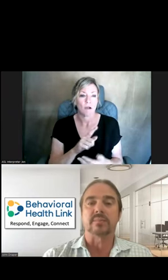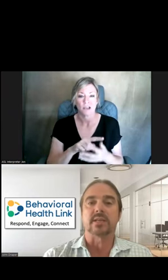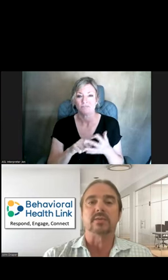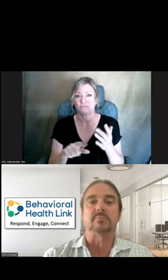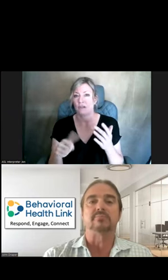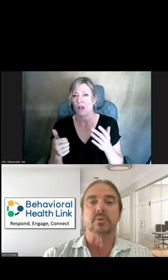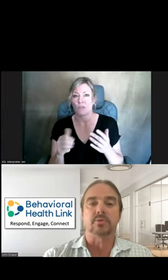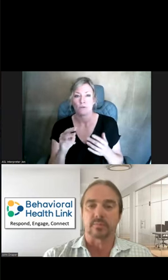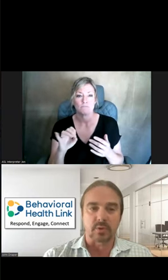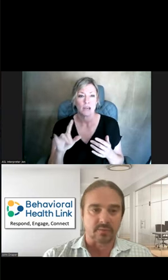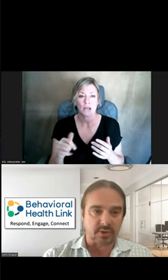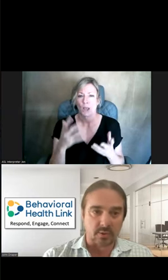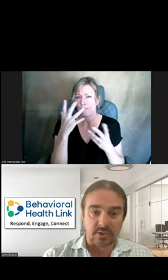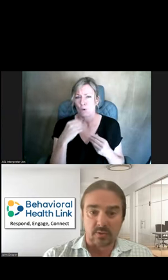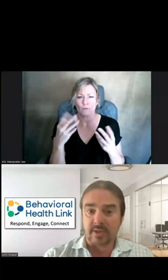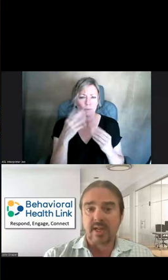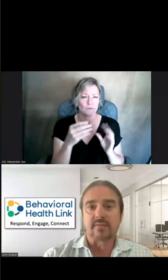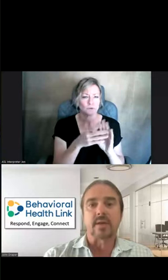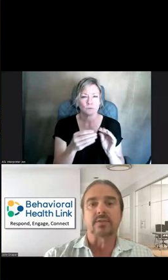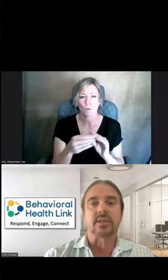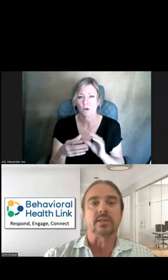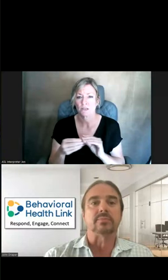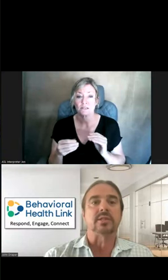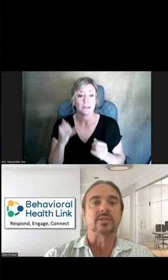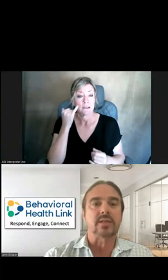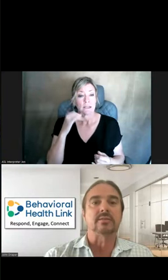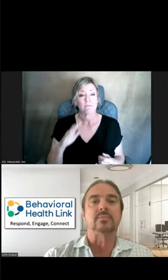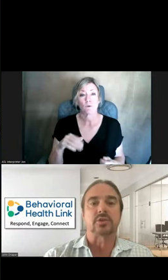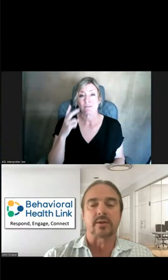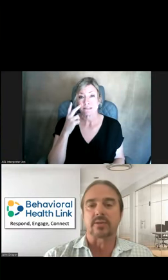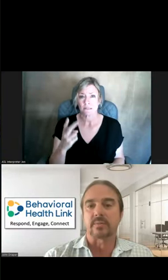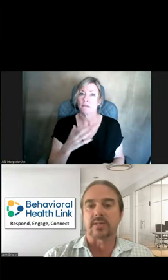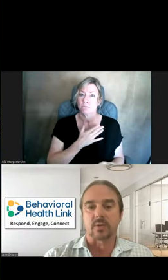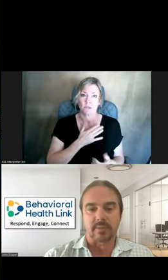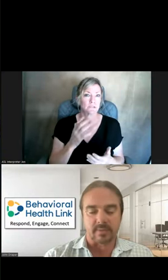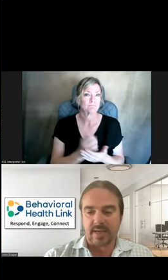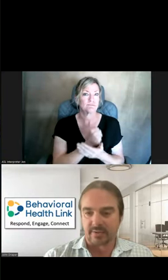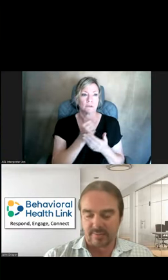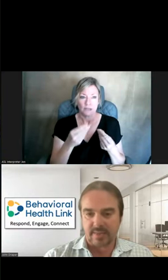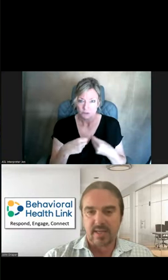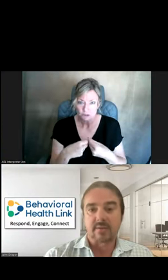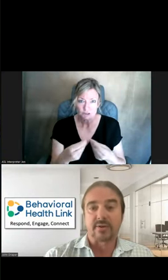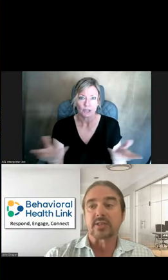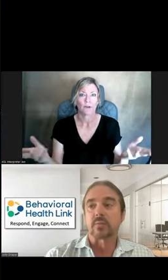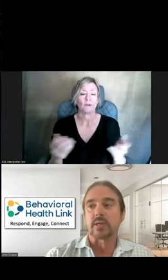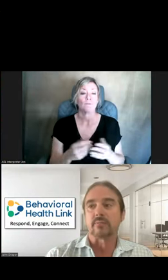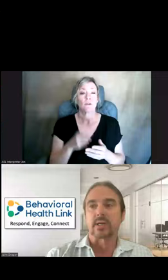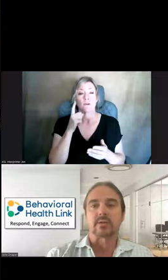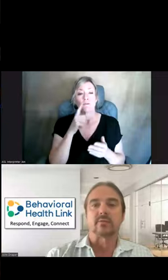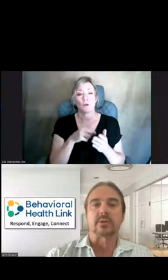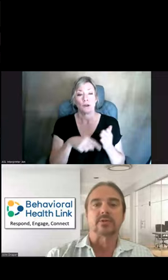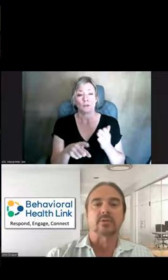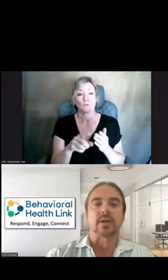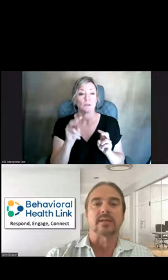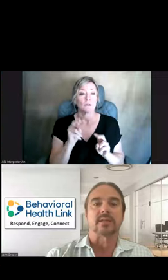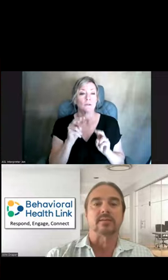forms of media that are beautiful, beautiful stories told. If you haven't seen them, please see them, share them, and tell people about them. For next week, we're going to